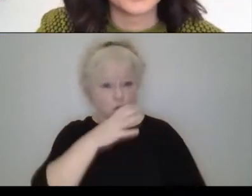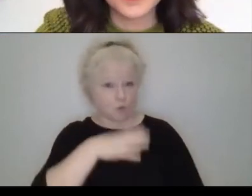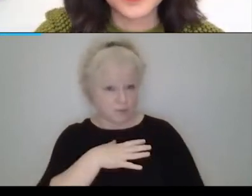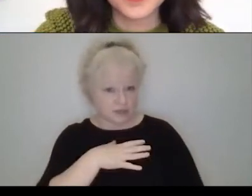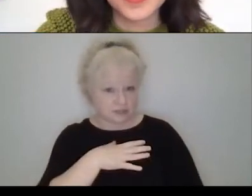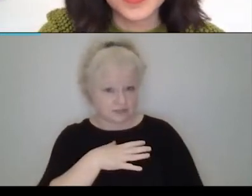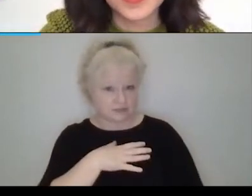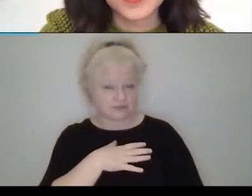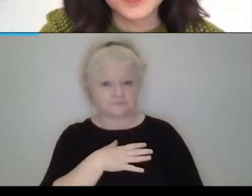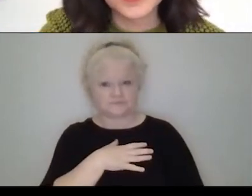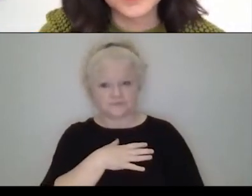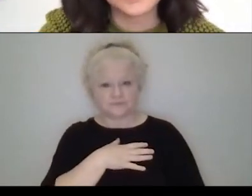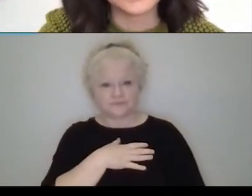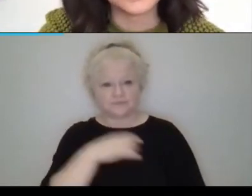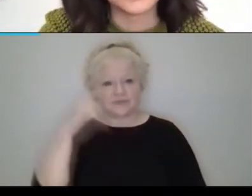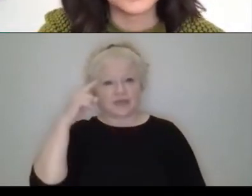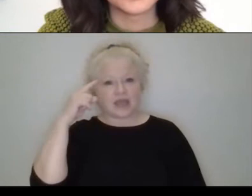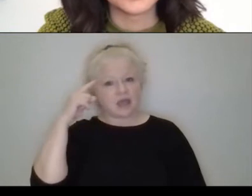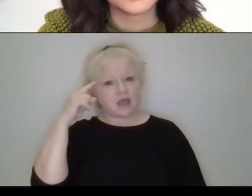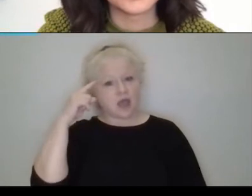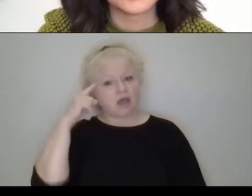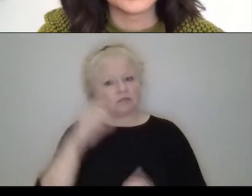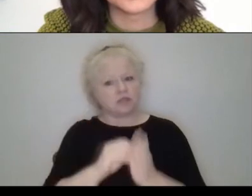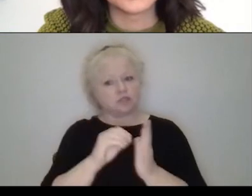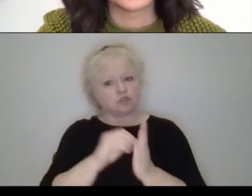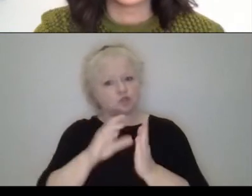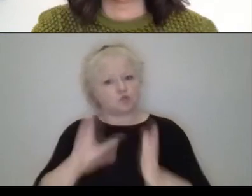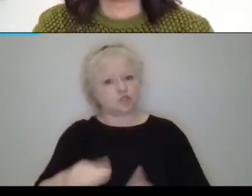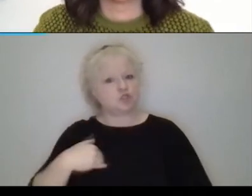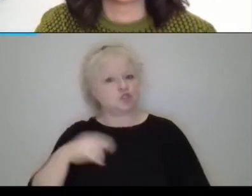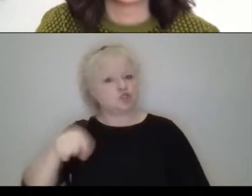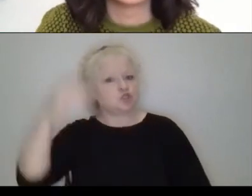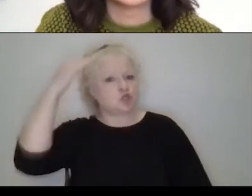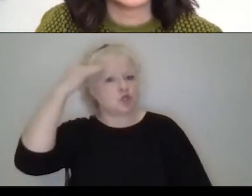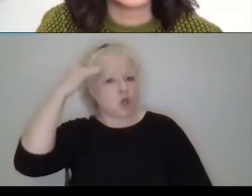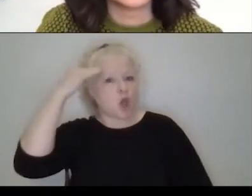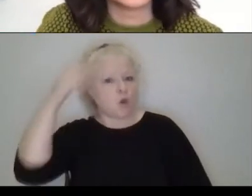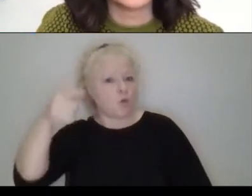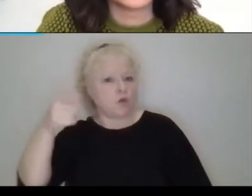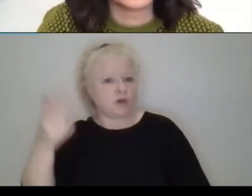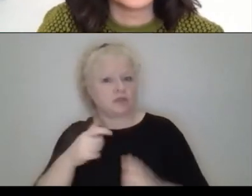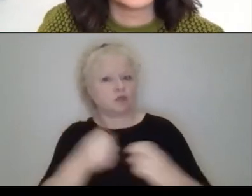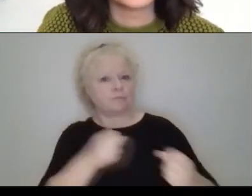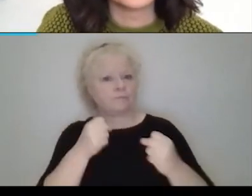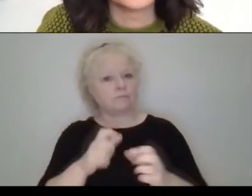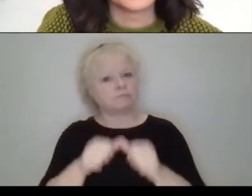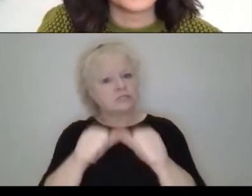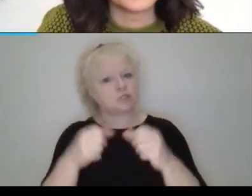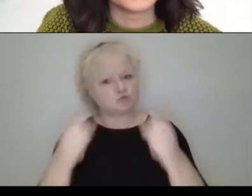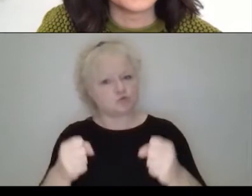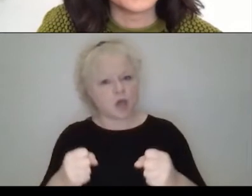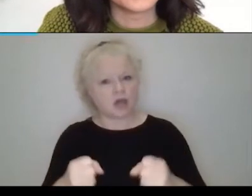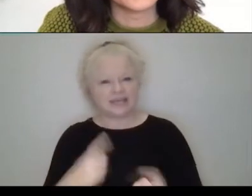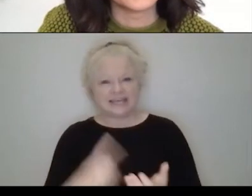think it's, I think the students should, um, know that having, you know, you know, you may not always believe in yourself, but, but start, just,